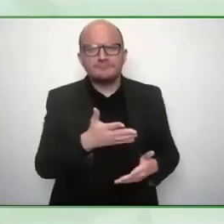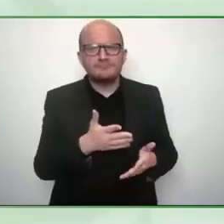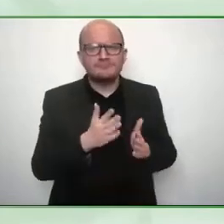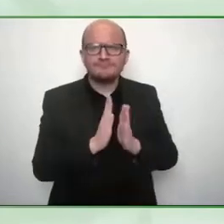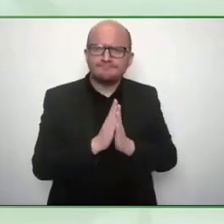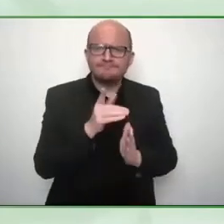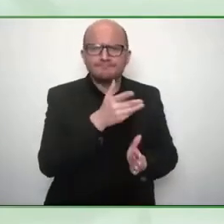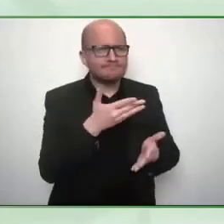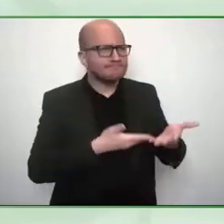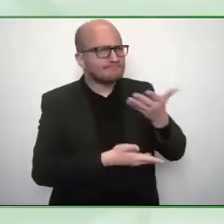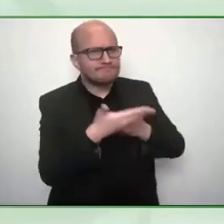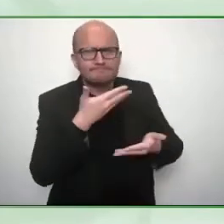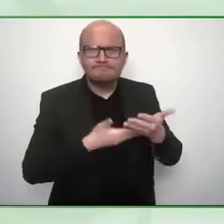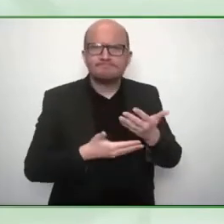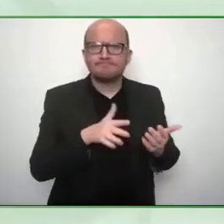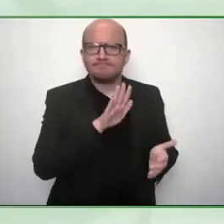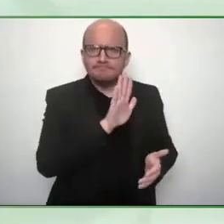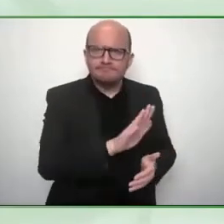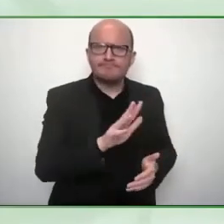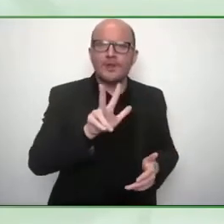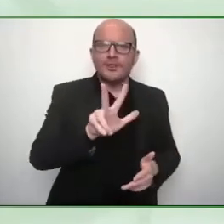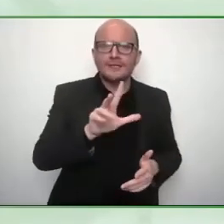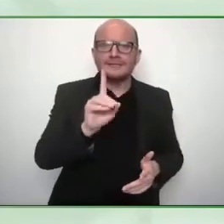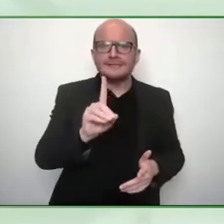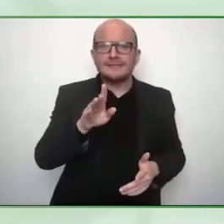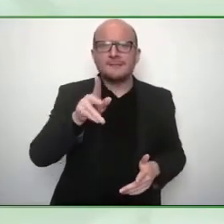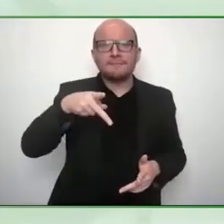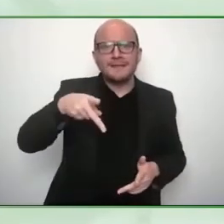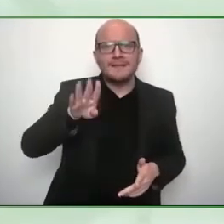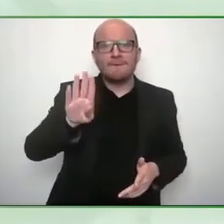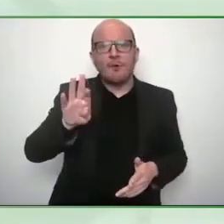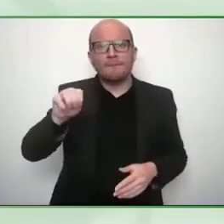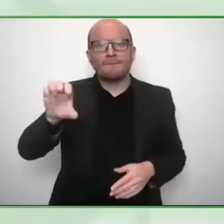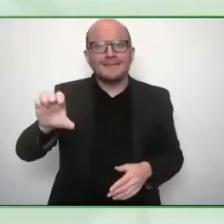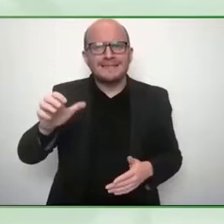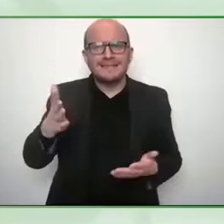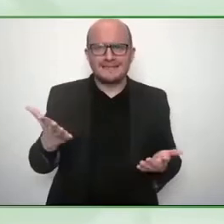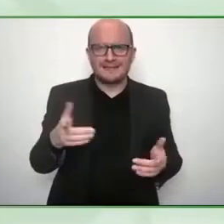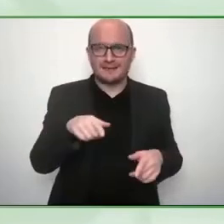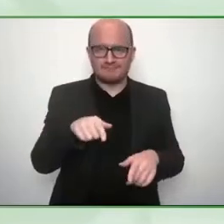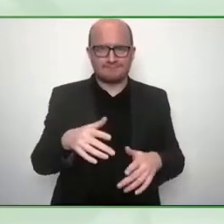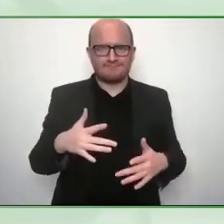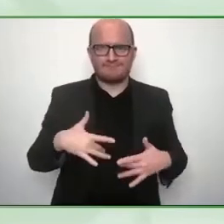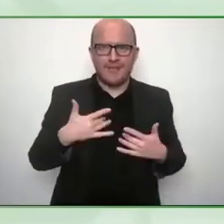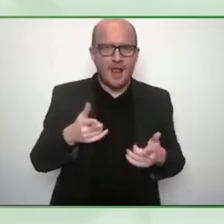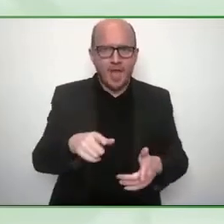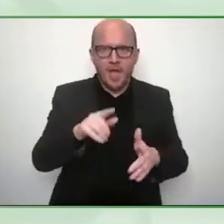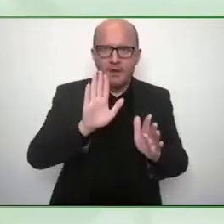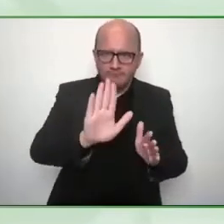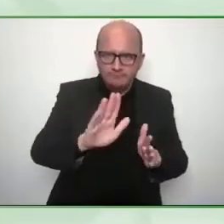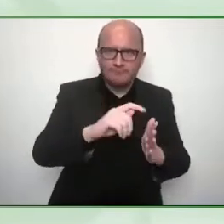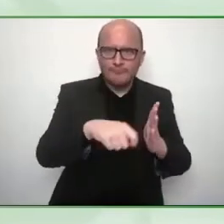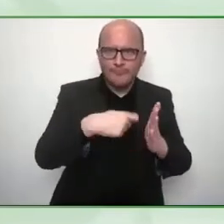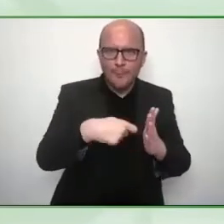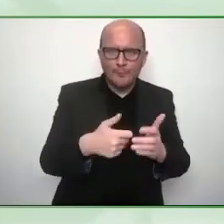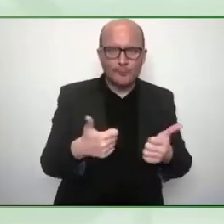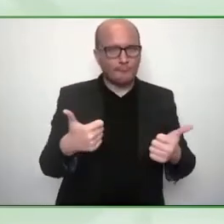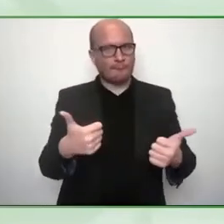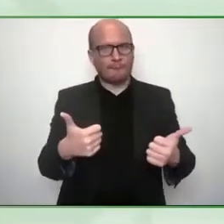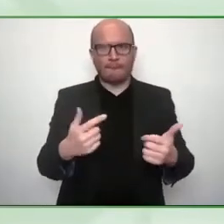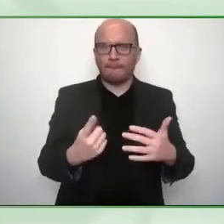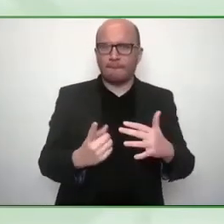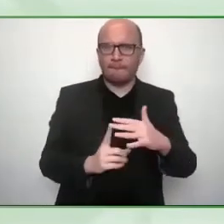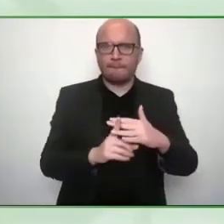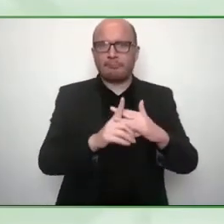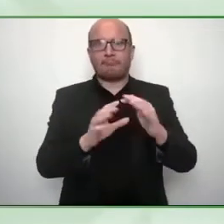read about this topic I thought this is an in the moment project you know it's been very kind of you know influenced by what's happening in the world around us so